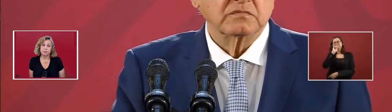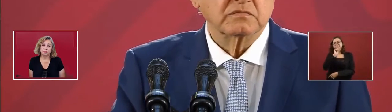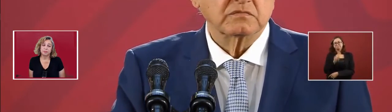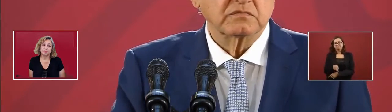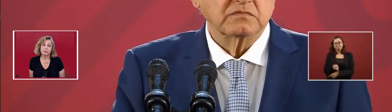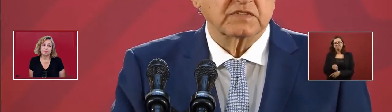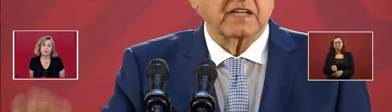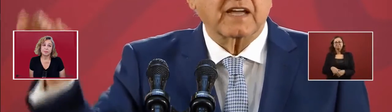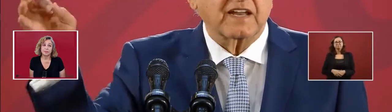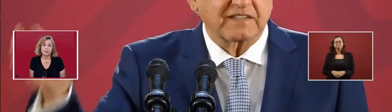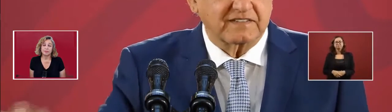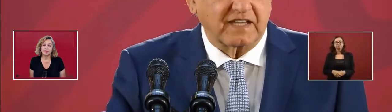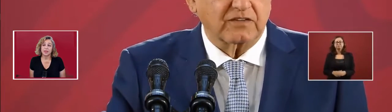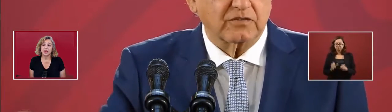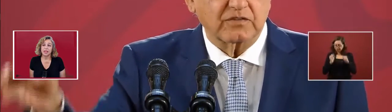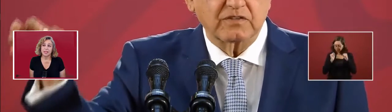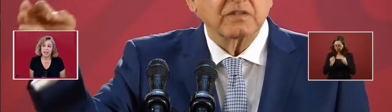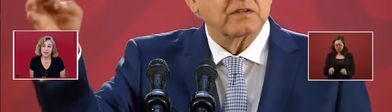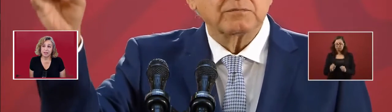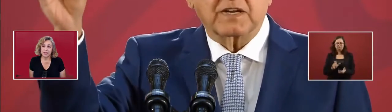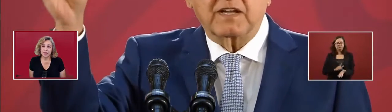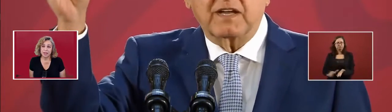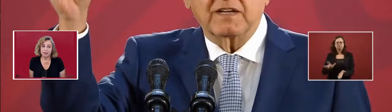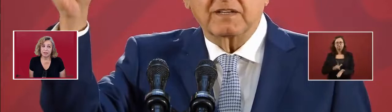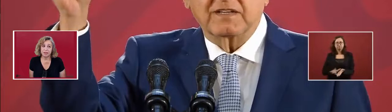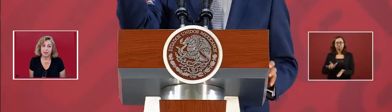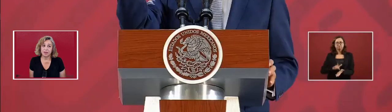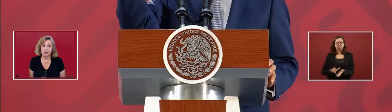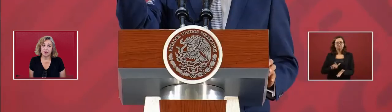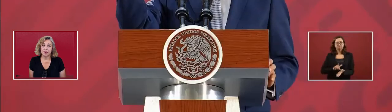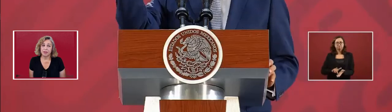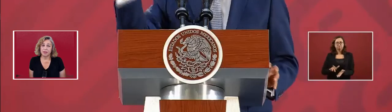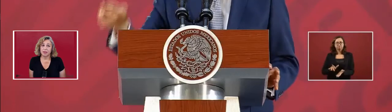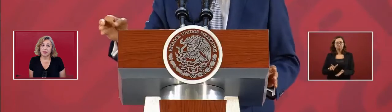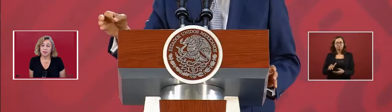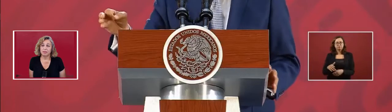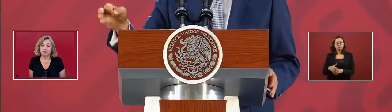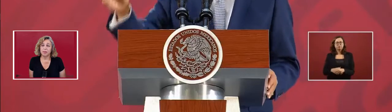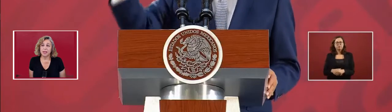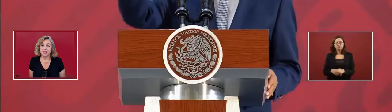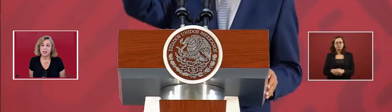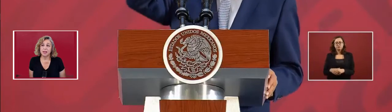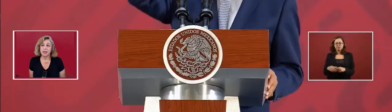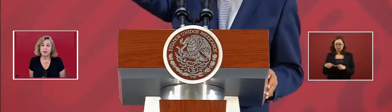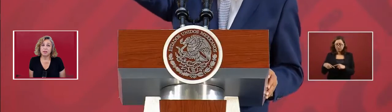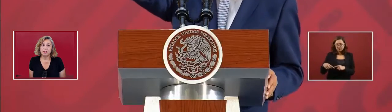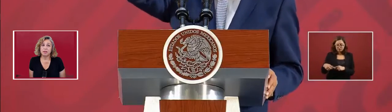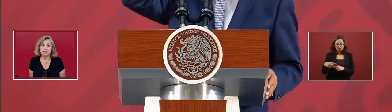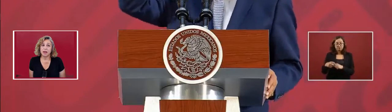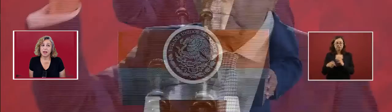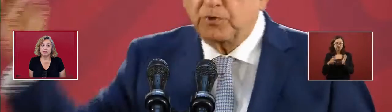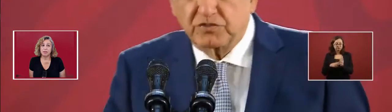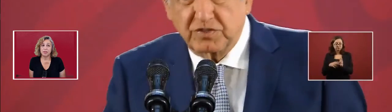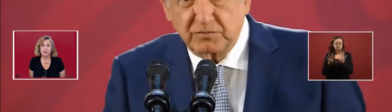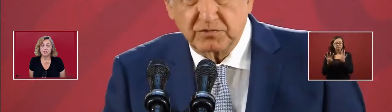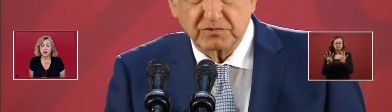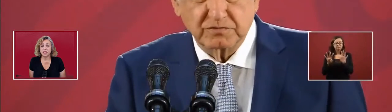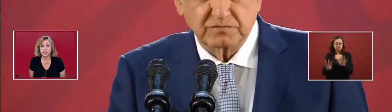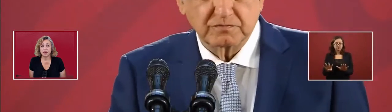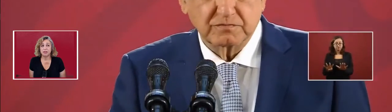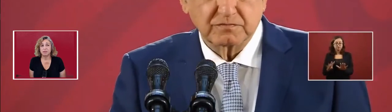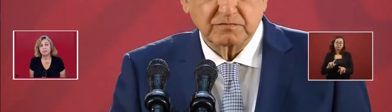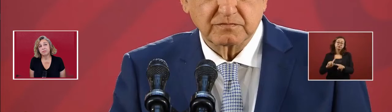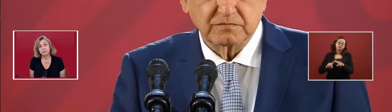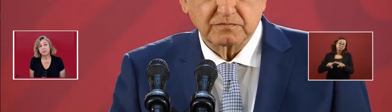is guaranteed by the end of the year and for the